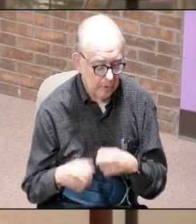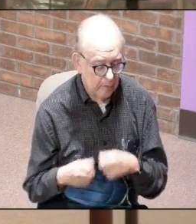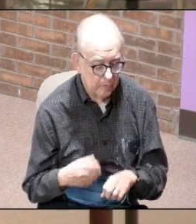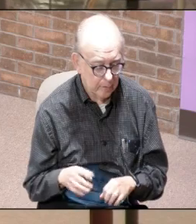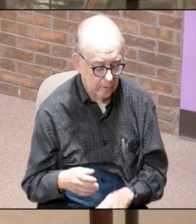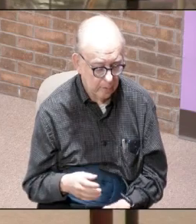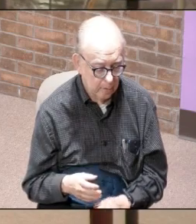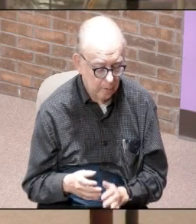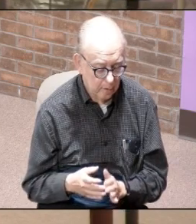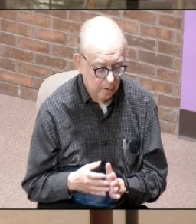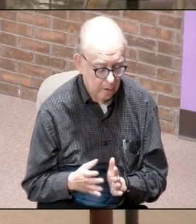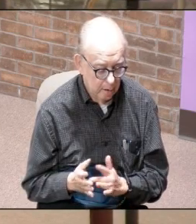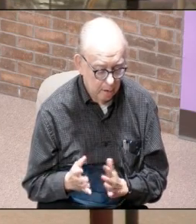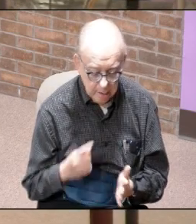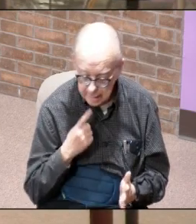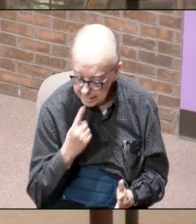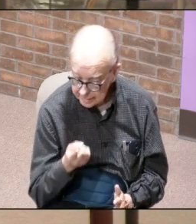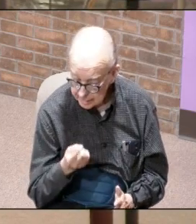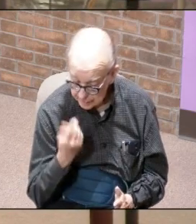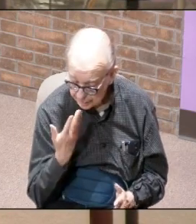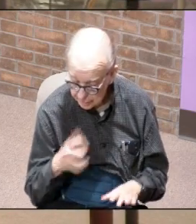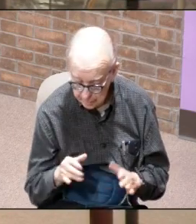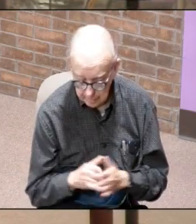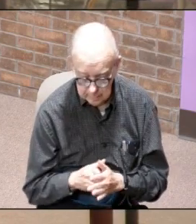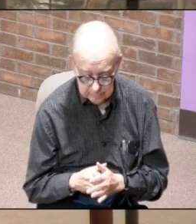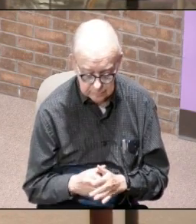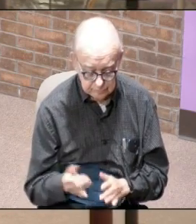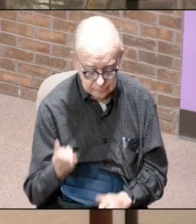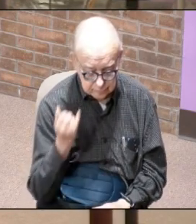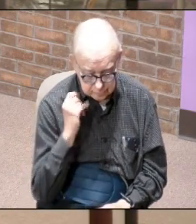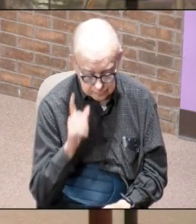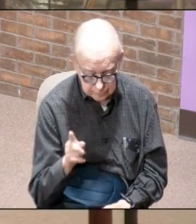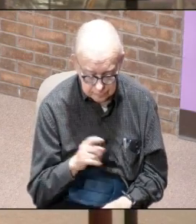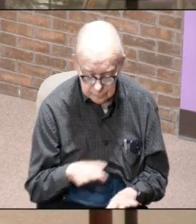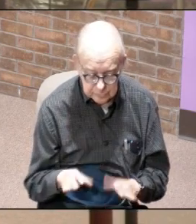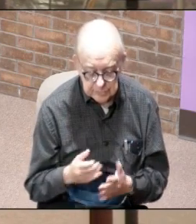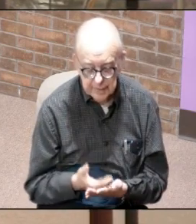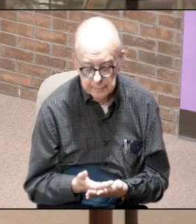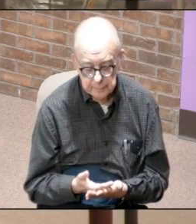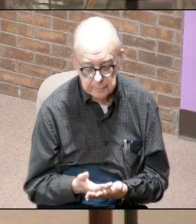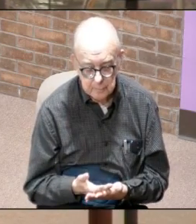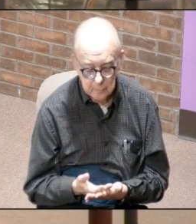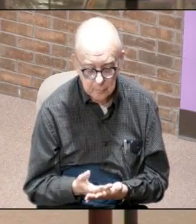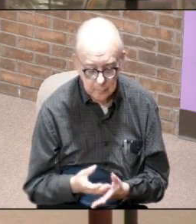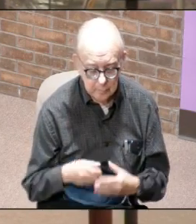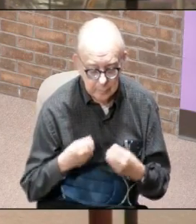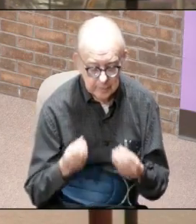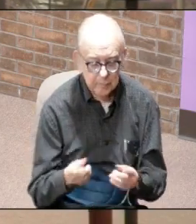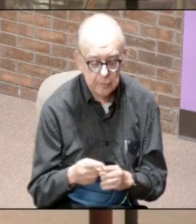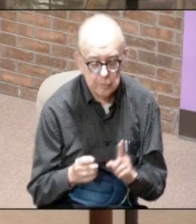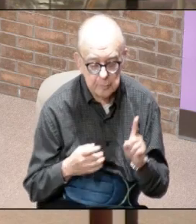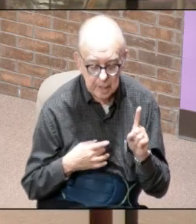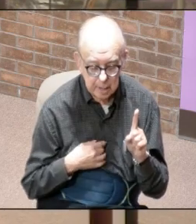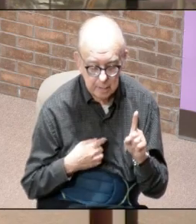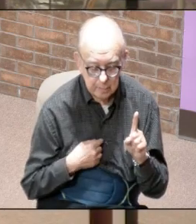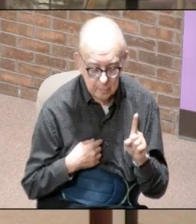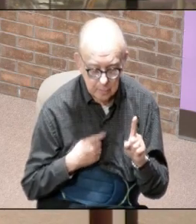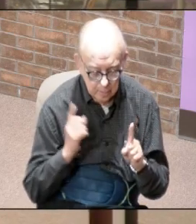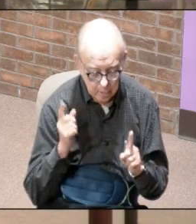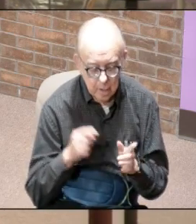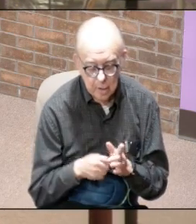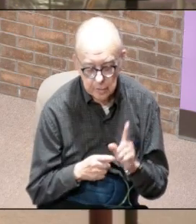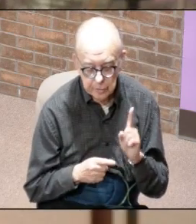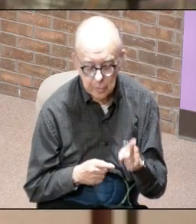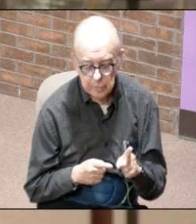because i've already proven it can be done and if you don't think that yours can be done give it to me and i'll